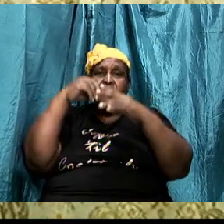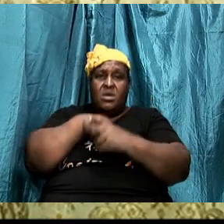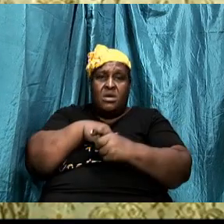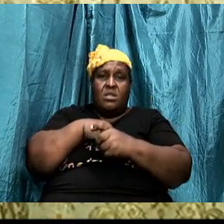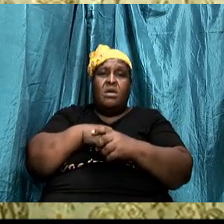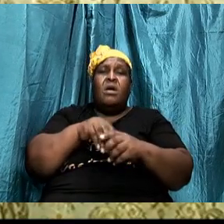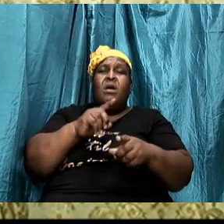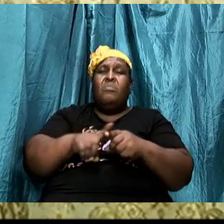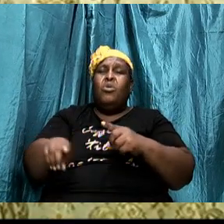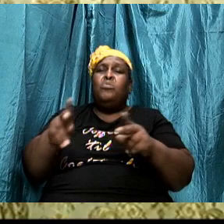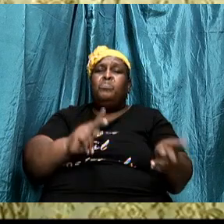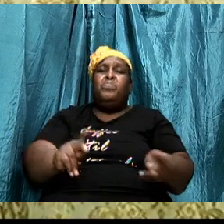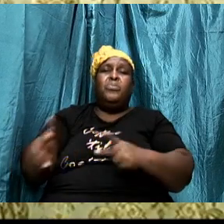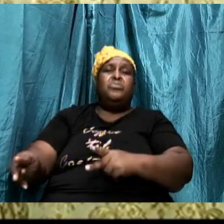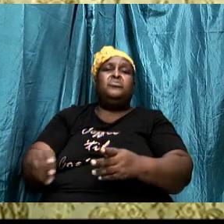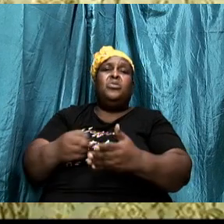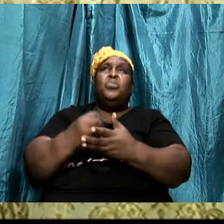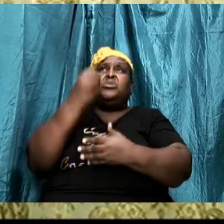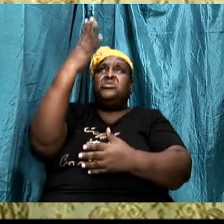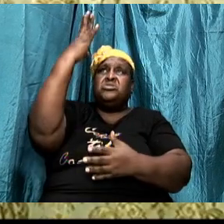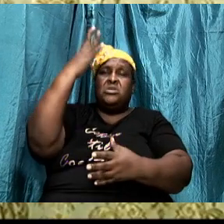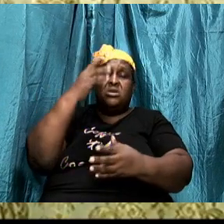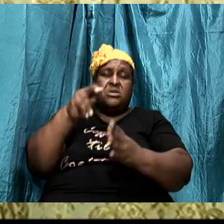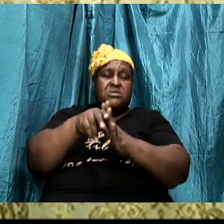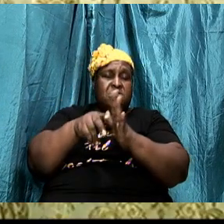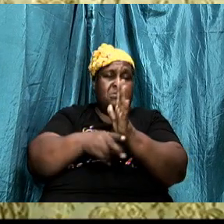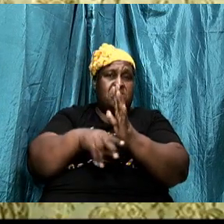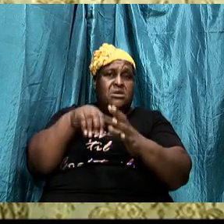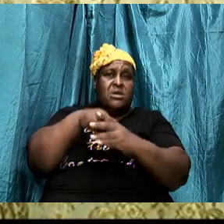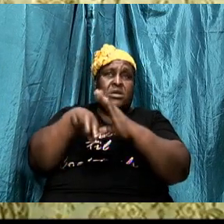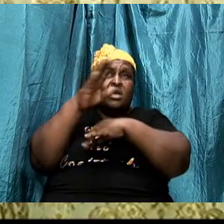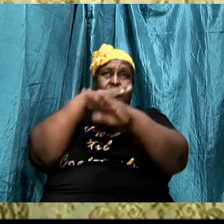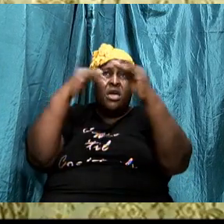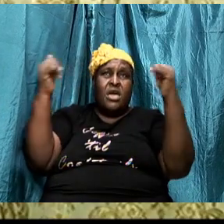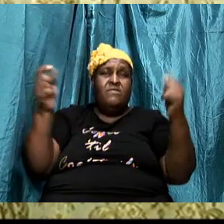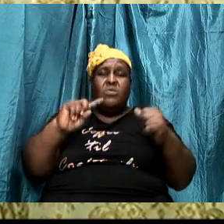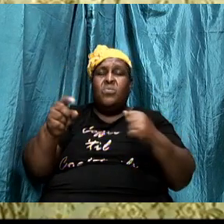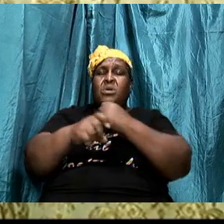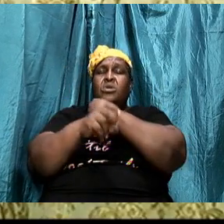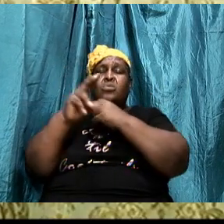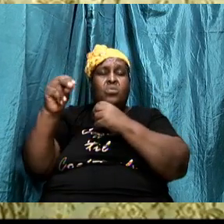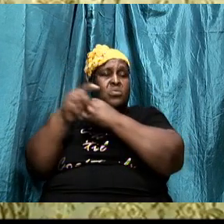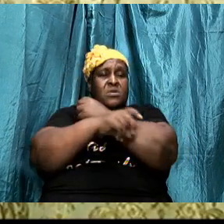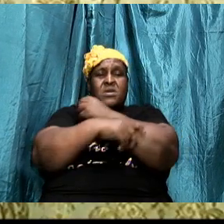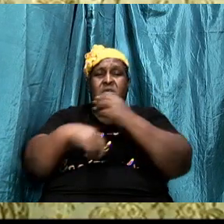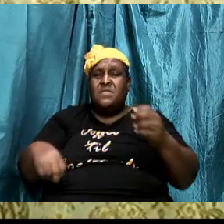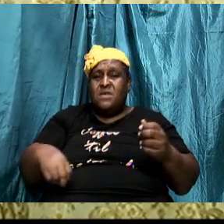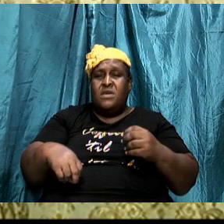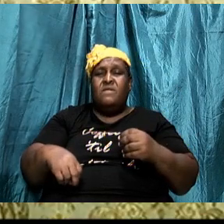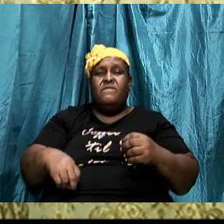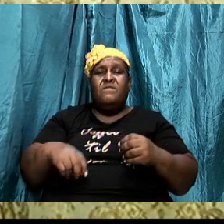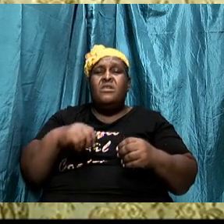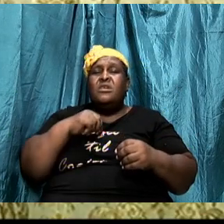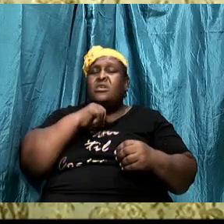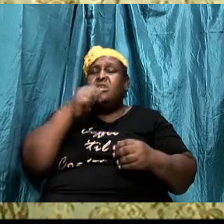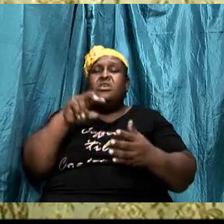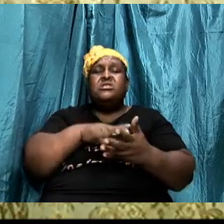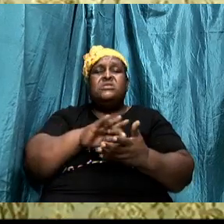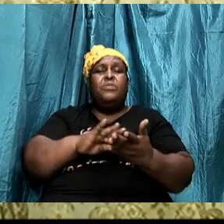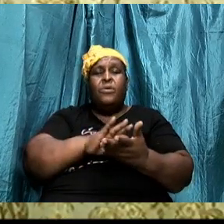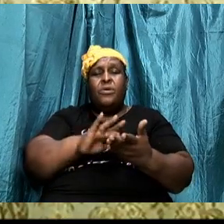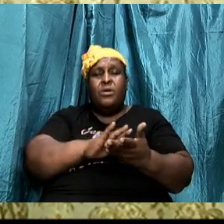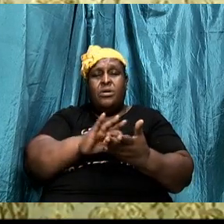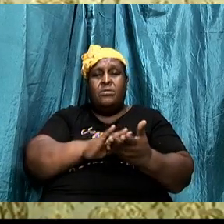where thieves can go where mutt will not take it up where it will not rotten so being an